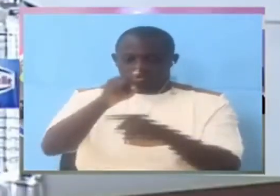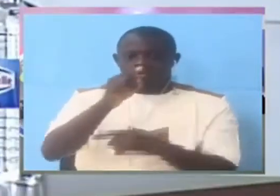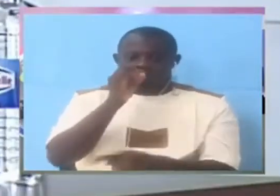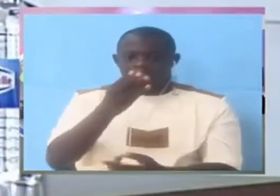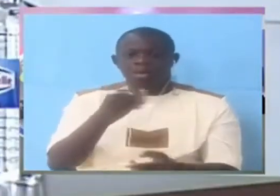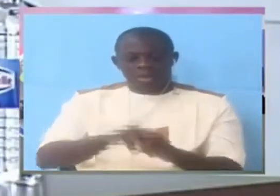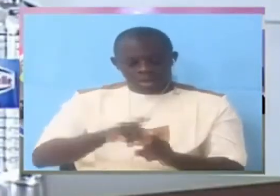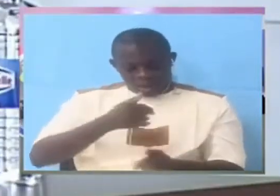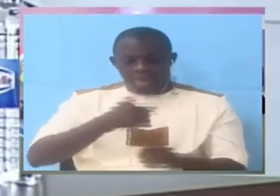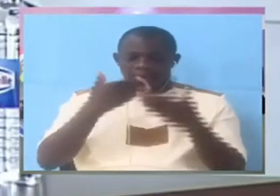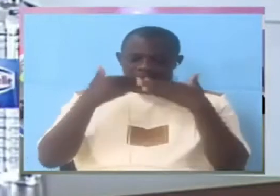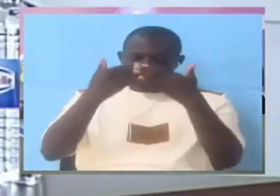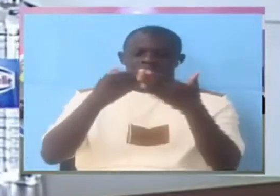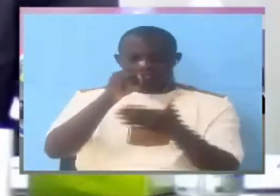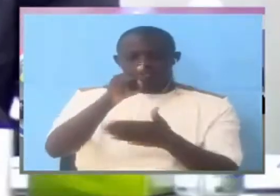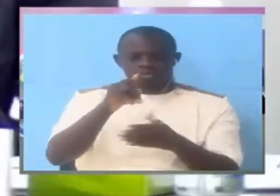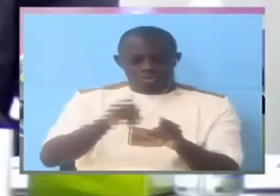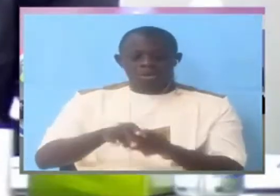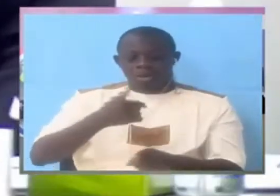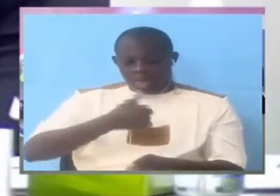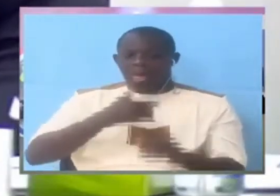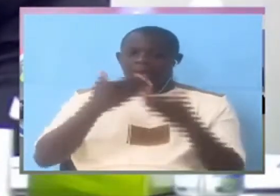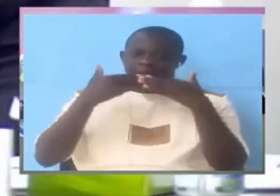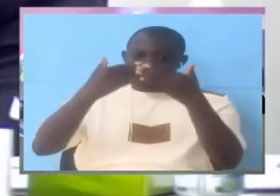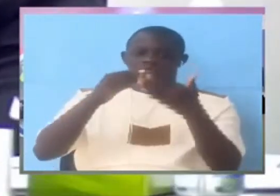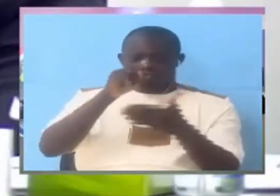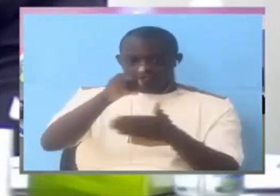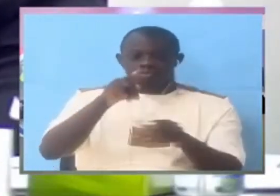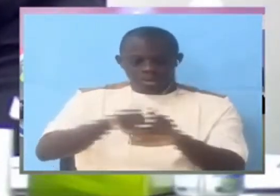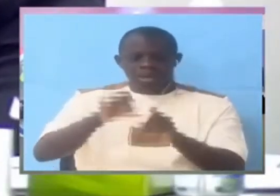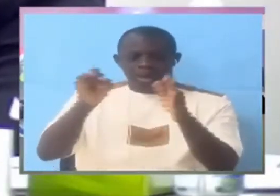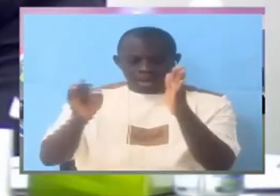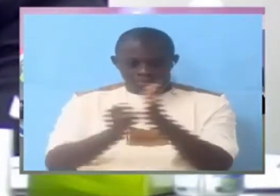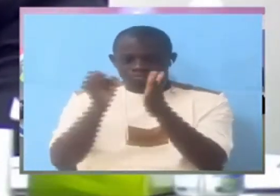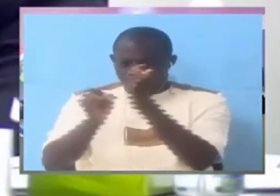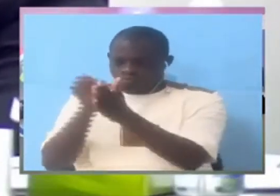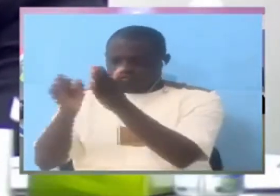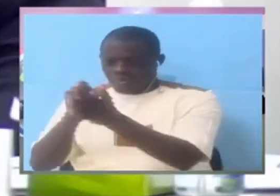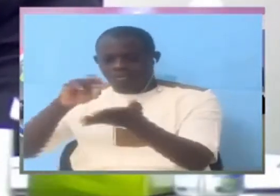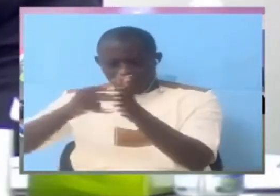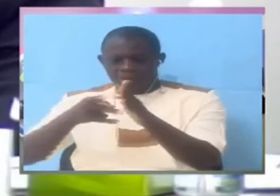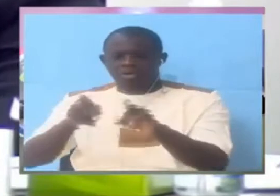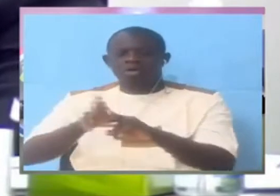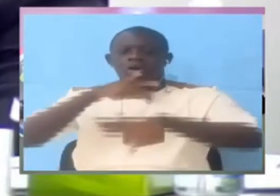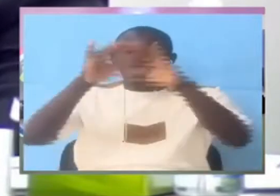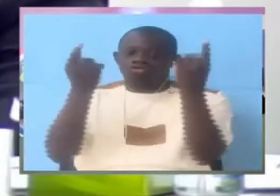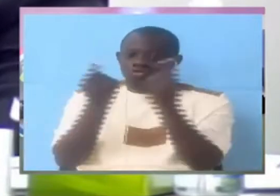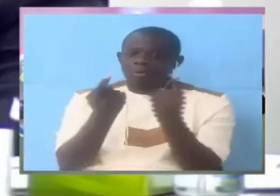told you just a moment I told you that investigations was a cross cutting issue the